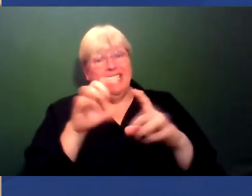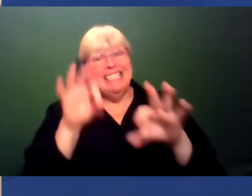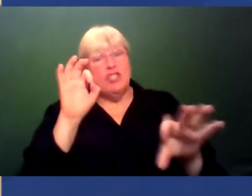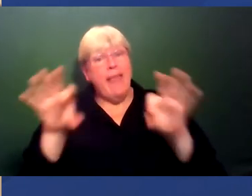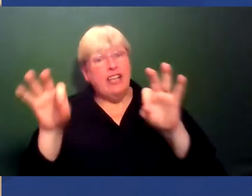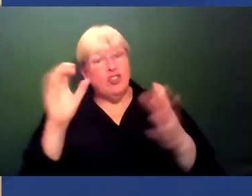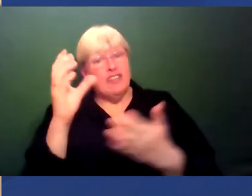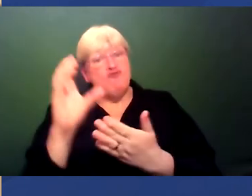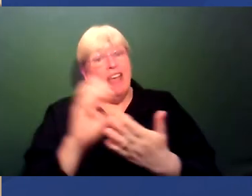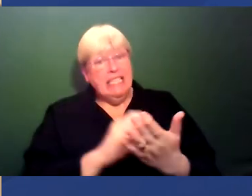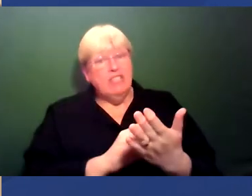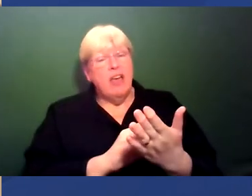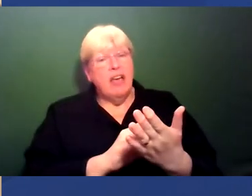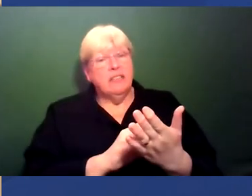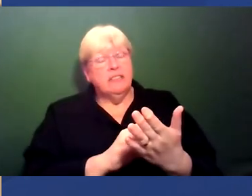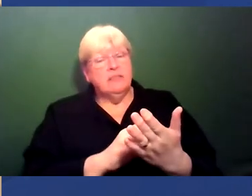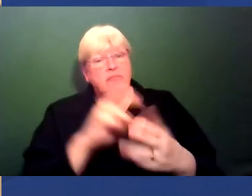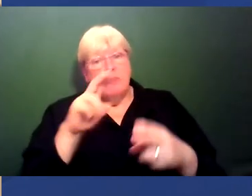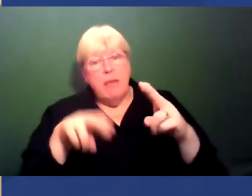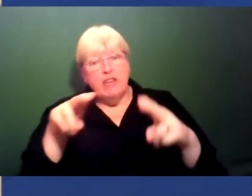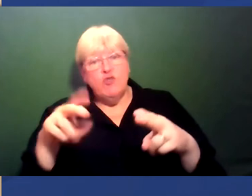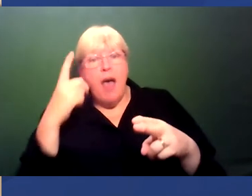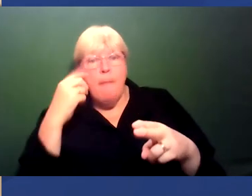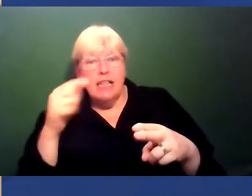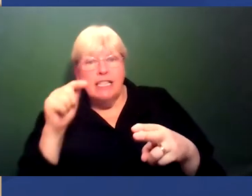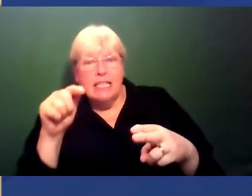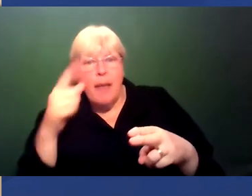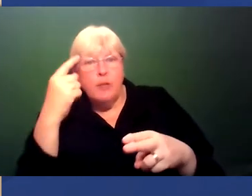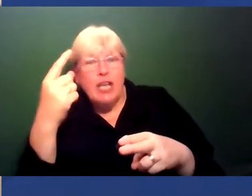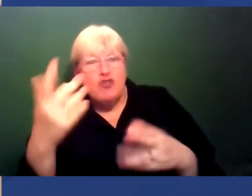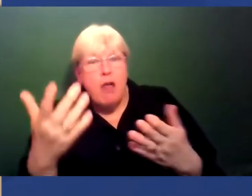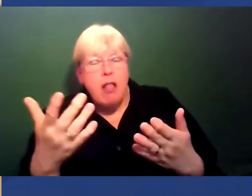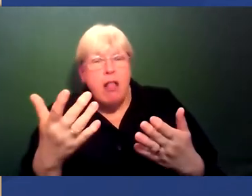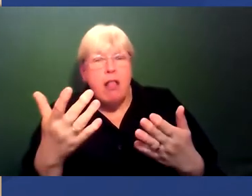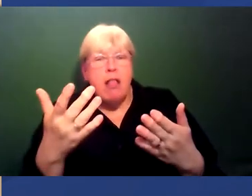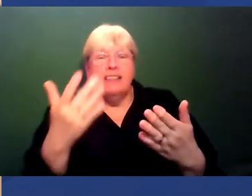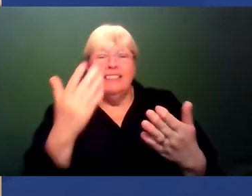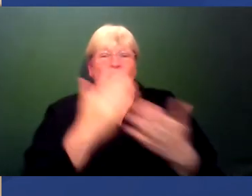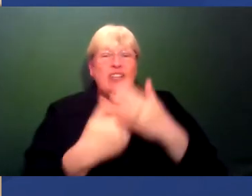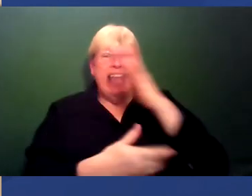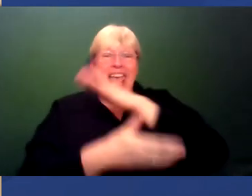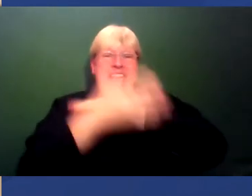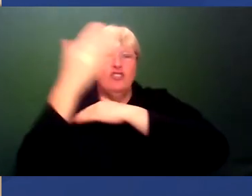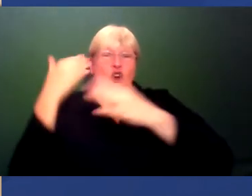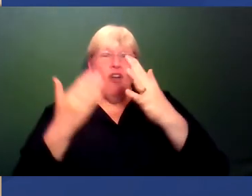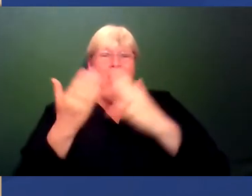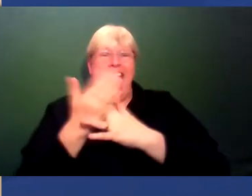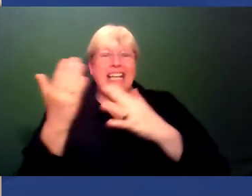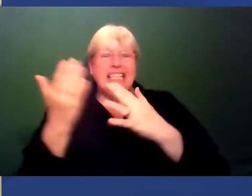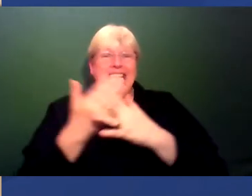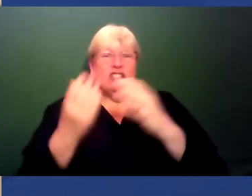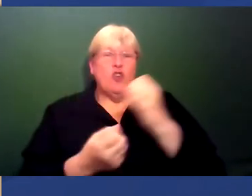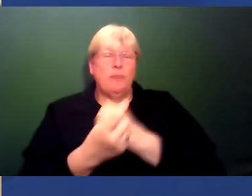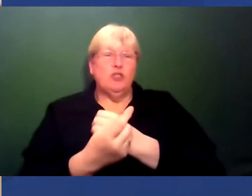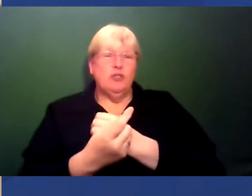how we're measuring not ability and potential. We are typically measuring historical access to opportunity. Have you